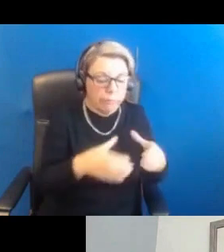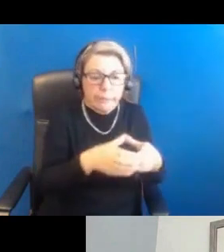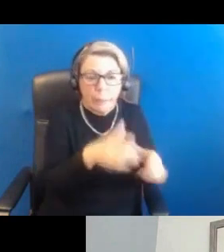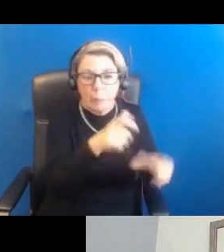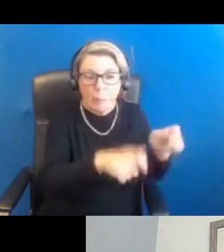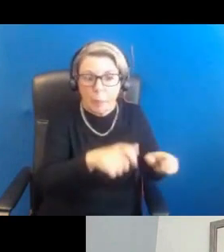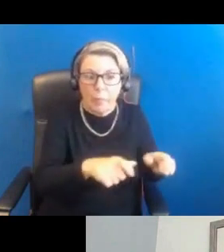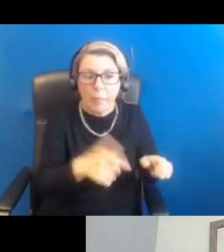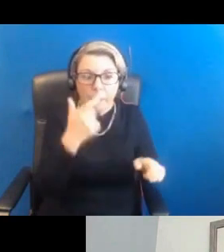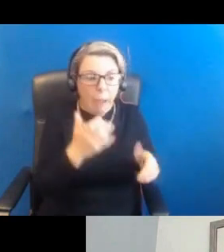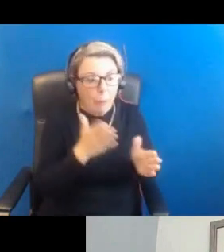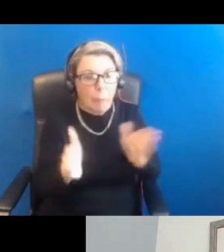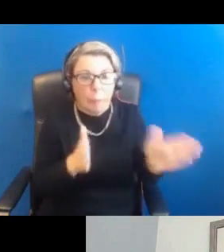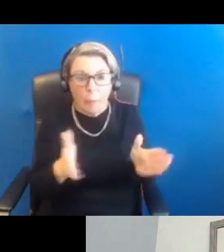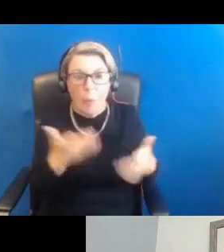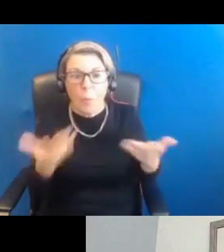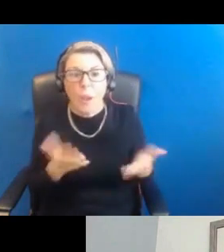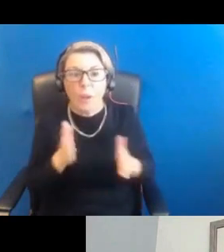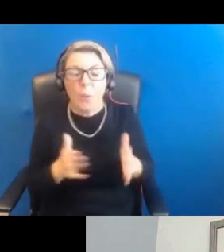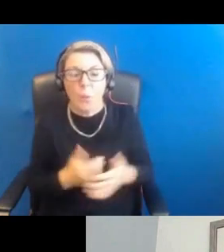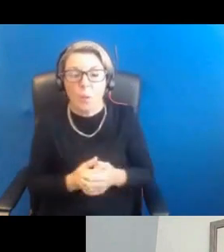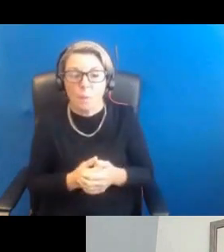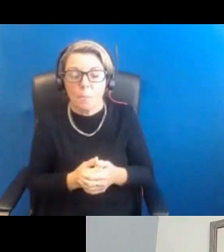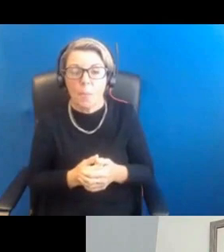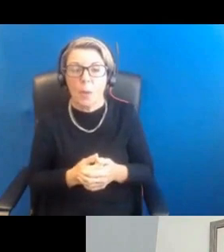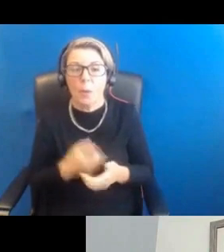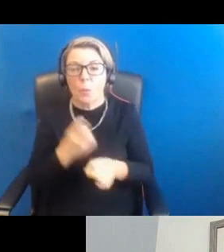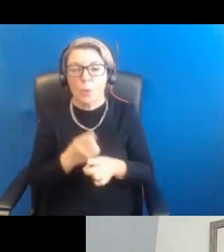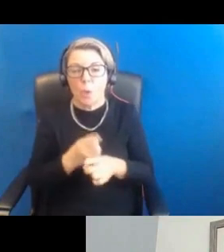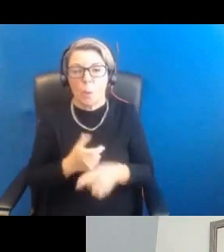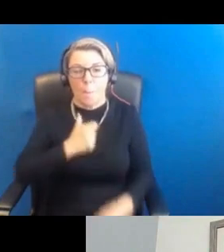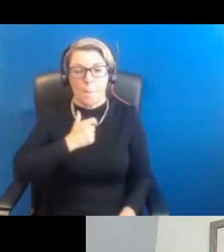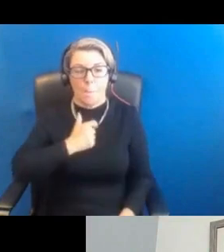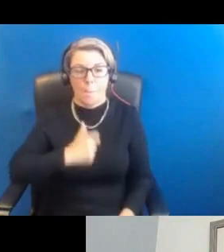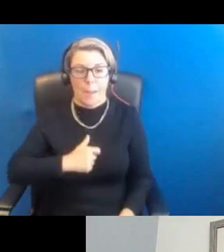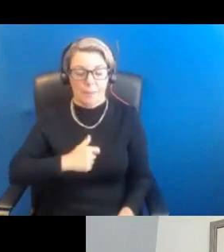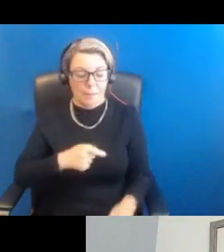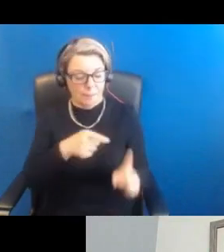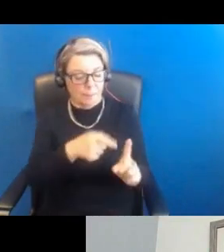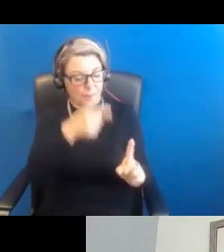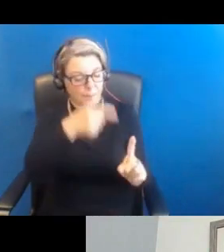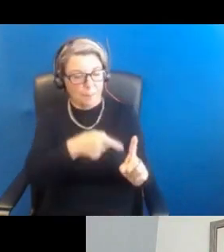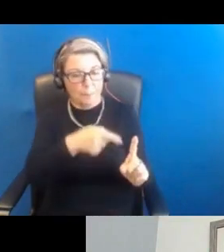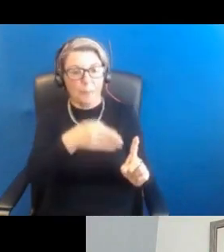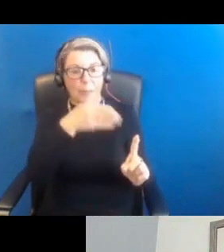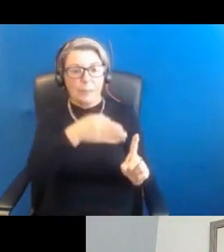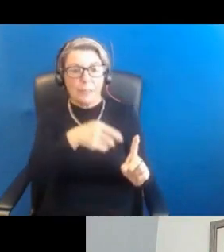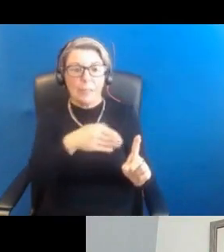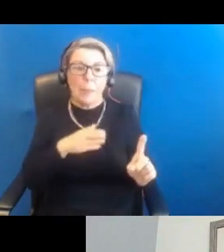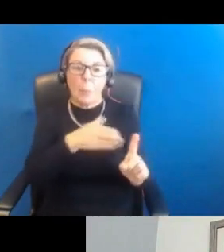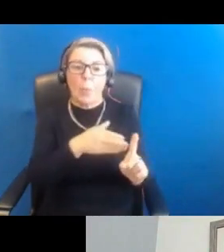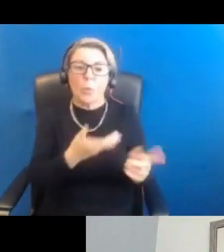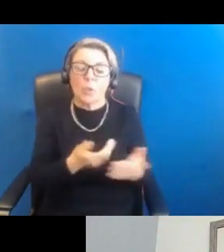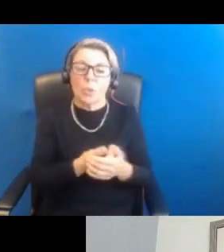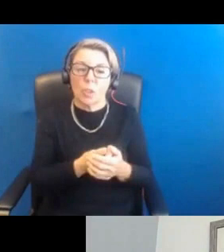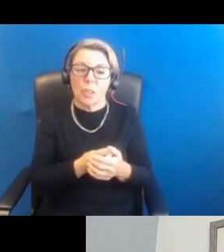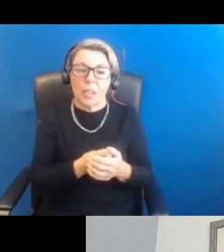And we also talk a lot about person-centred approaches to health and well-being because everyone's an